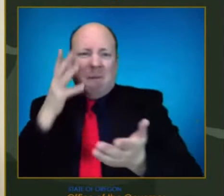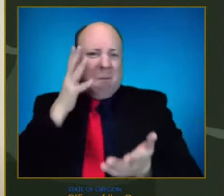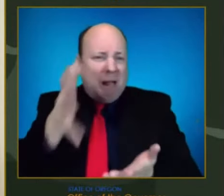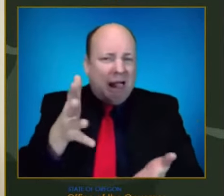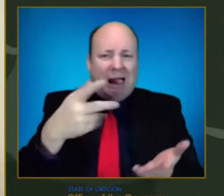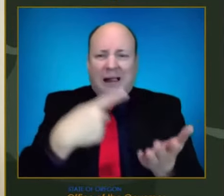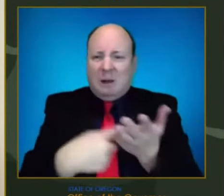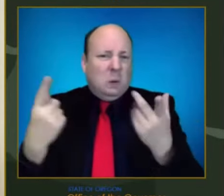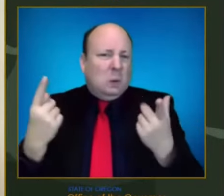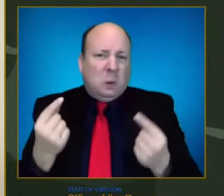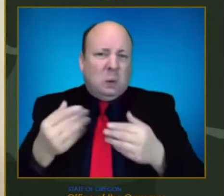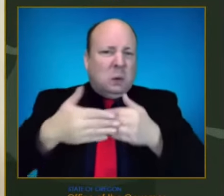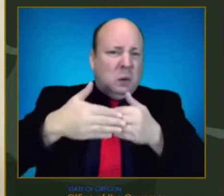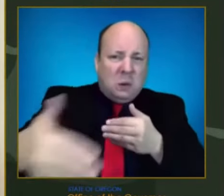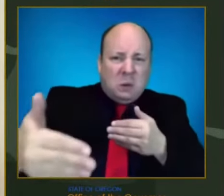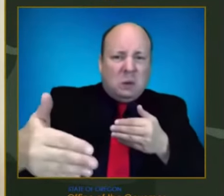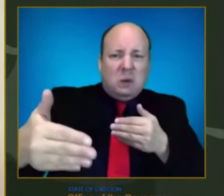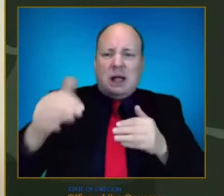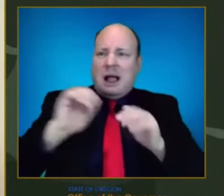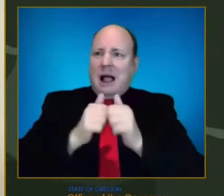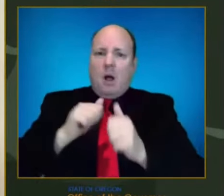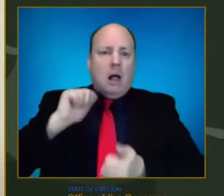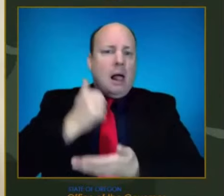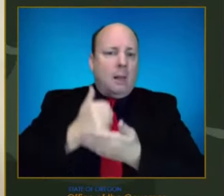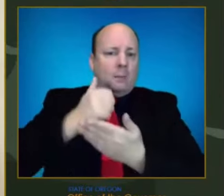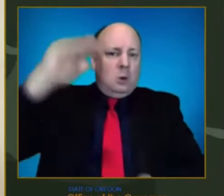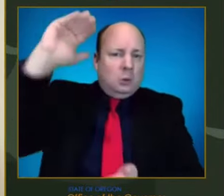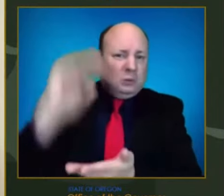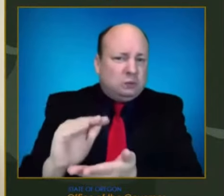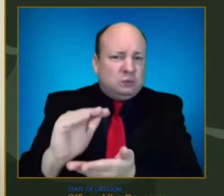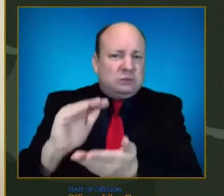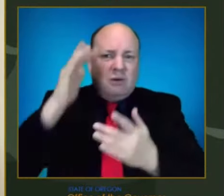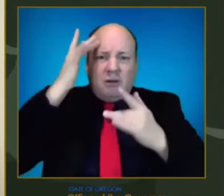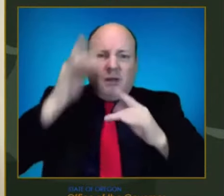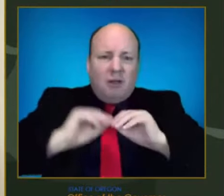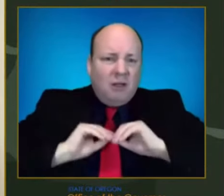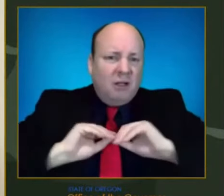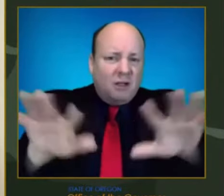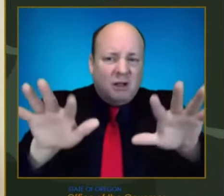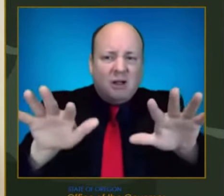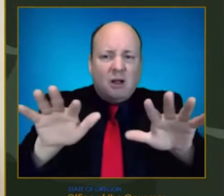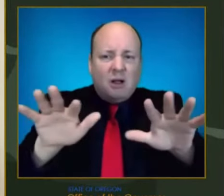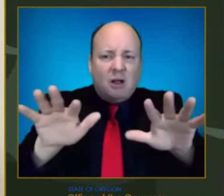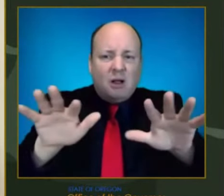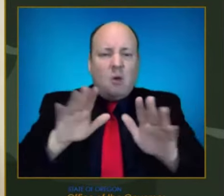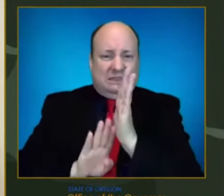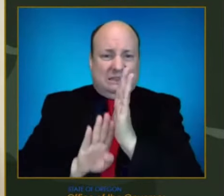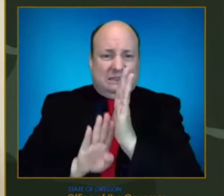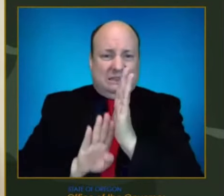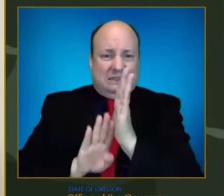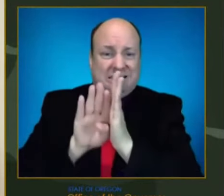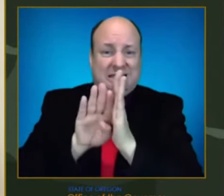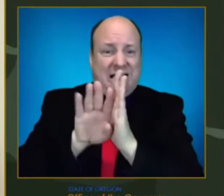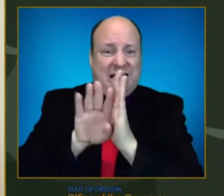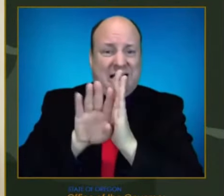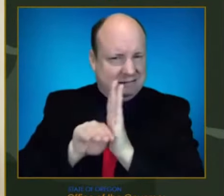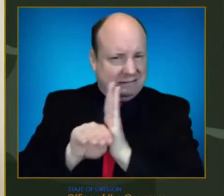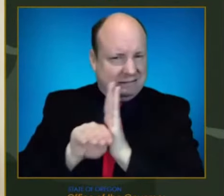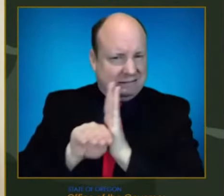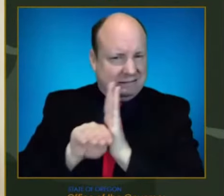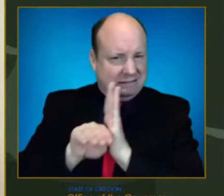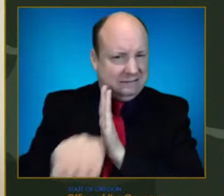to help reduce, flatten the curve, and to get more Oregonians